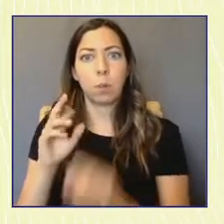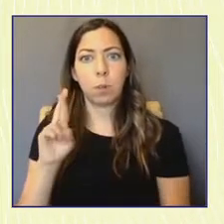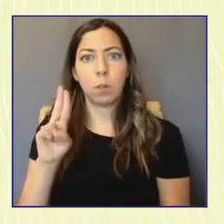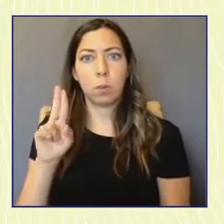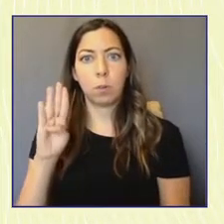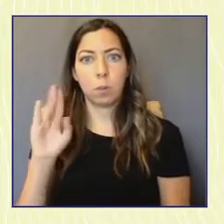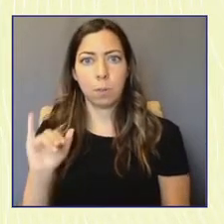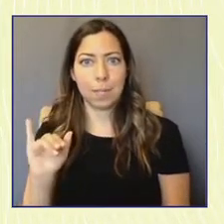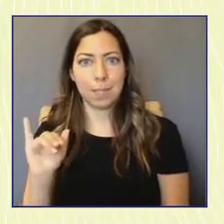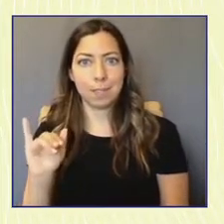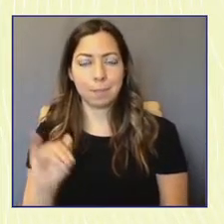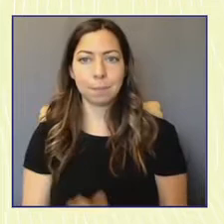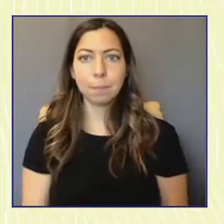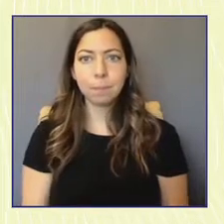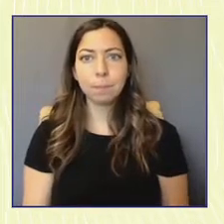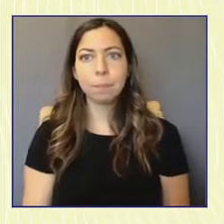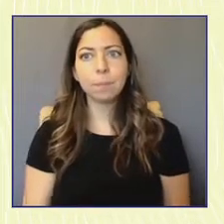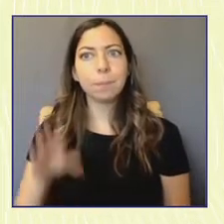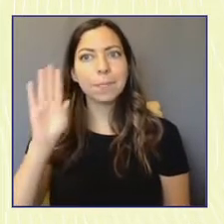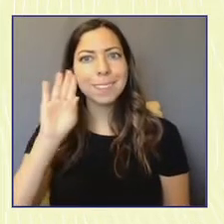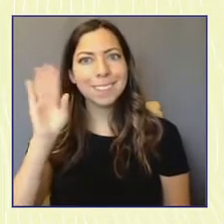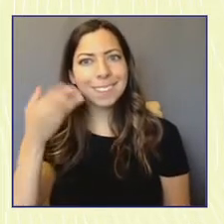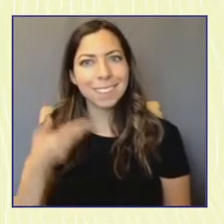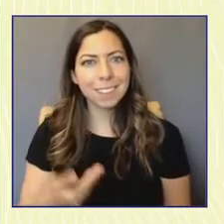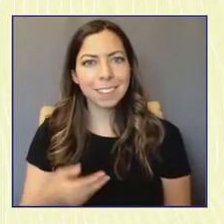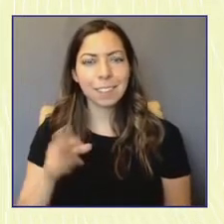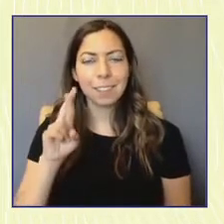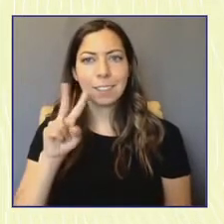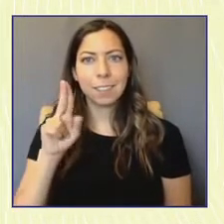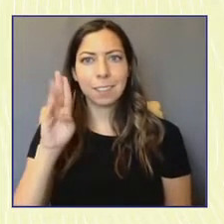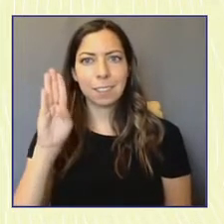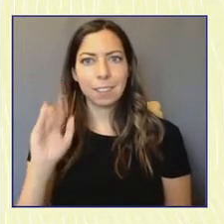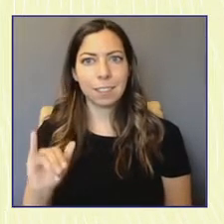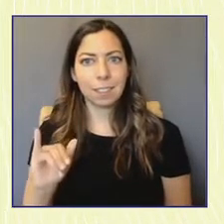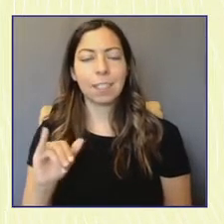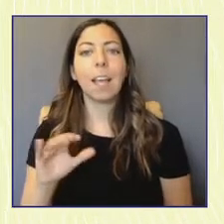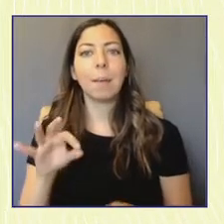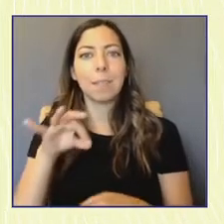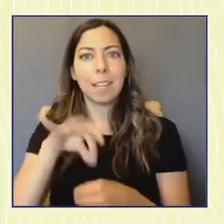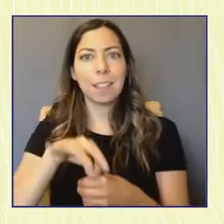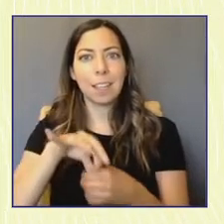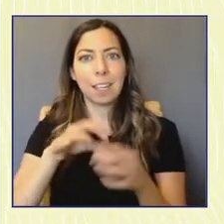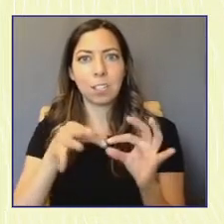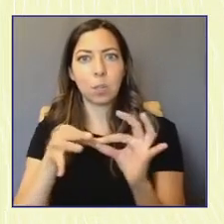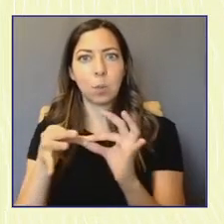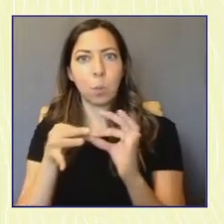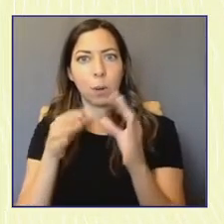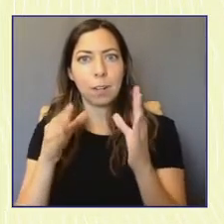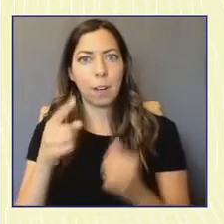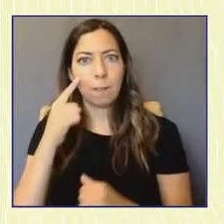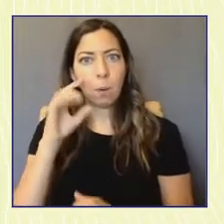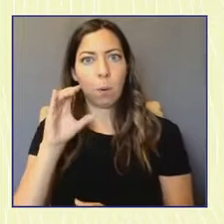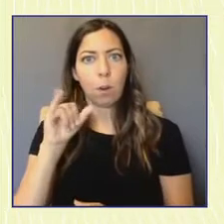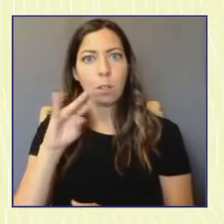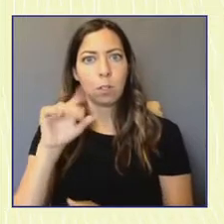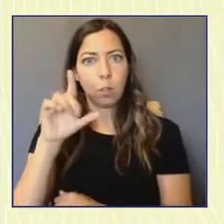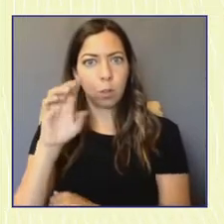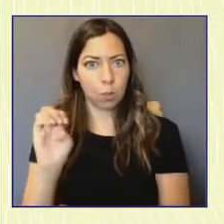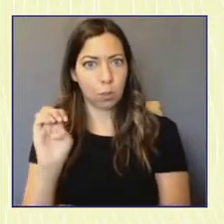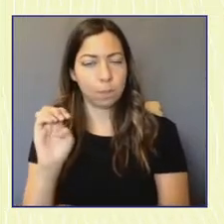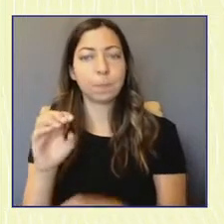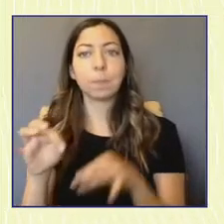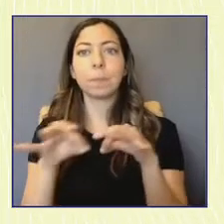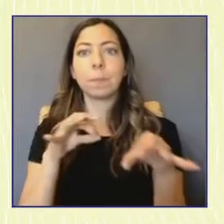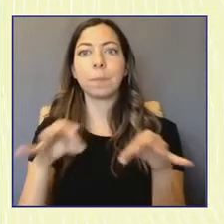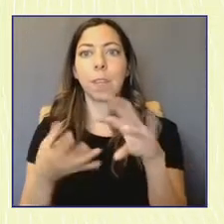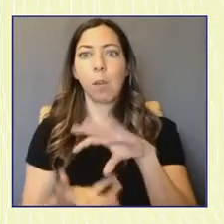Hi, everyone. I'm Ruby Bell Booth, Circles Elections Coordinator. And I'm going to talk a bit more about how we make this shift and what next steps